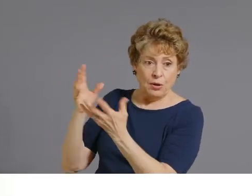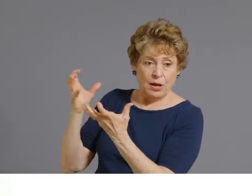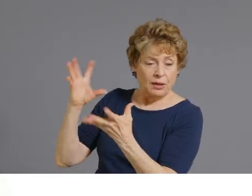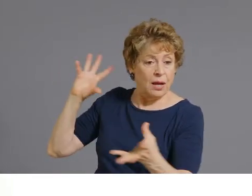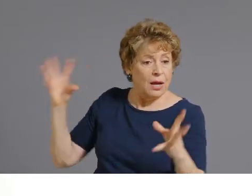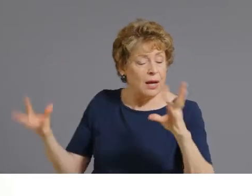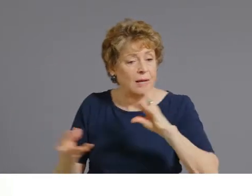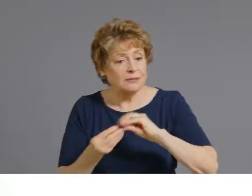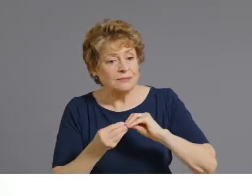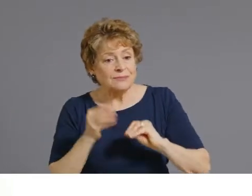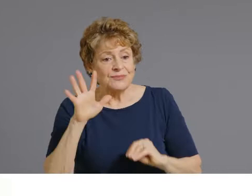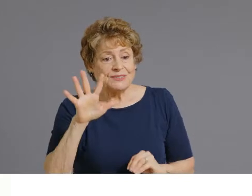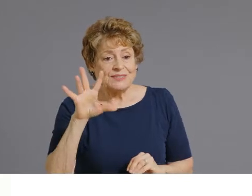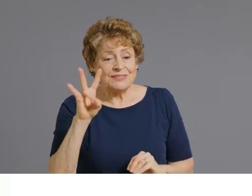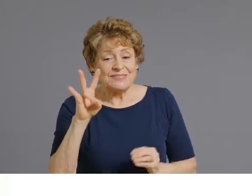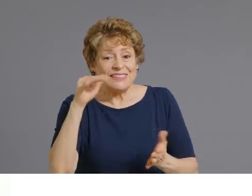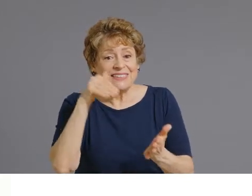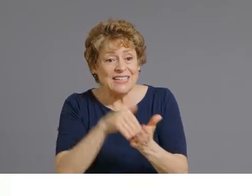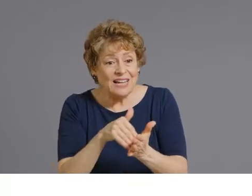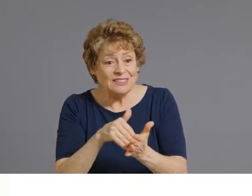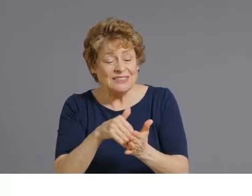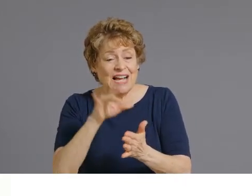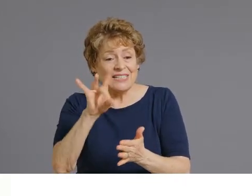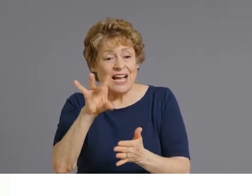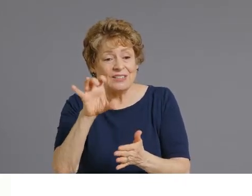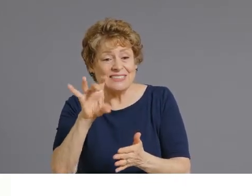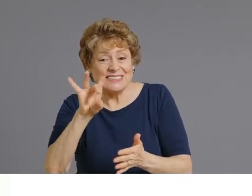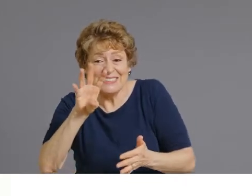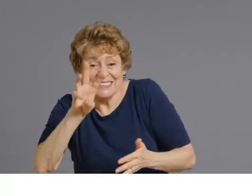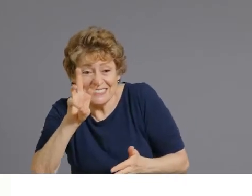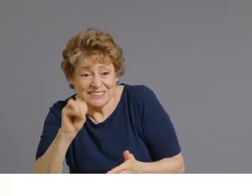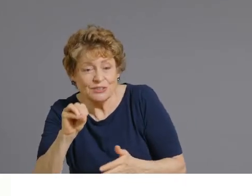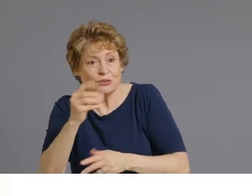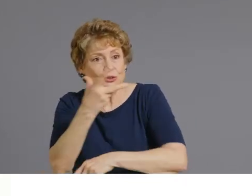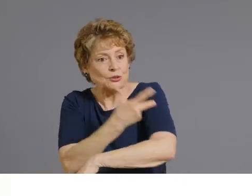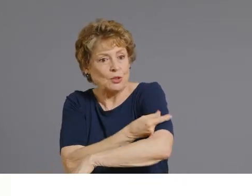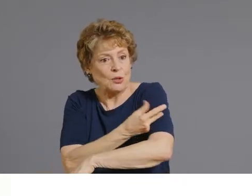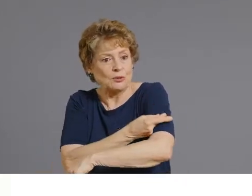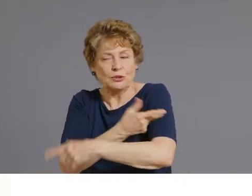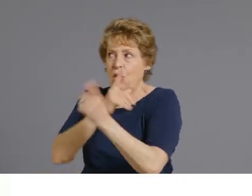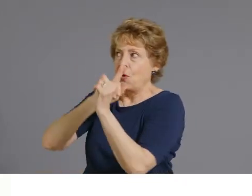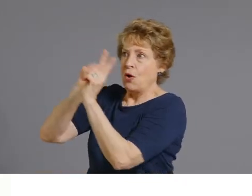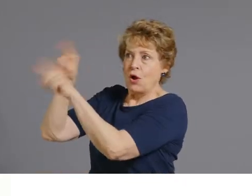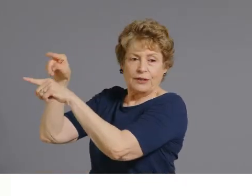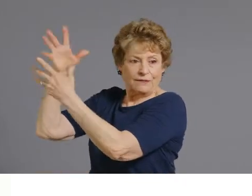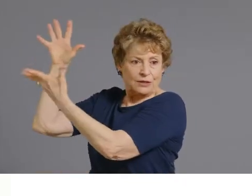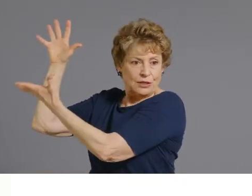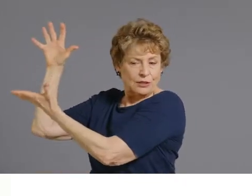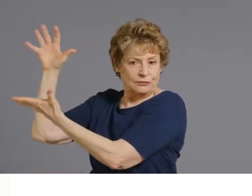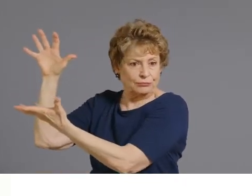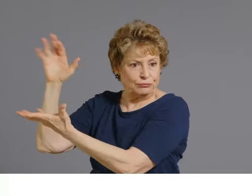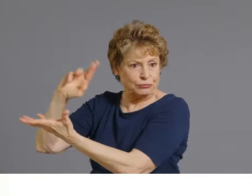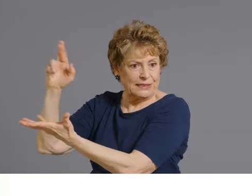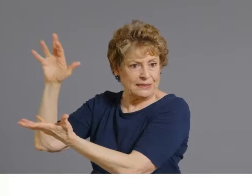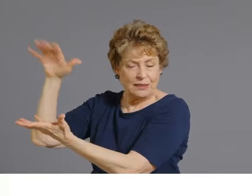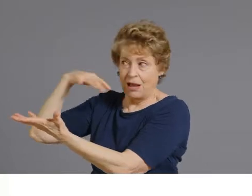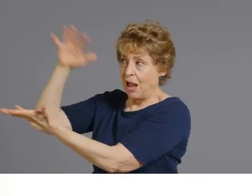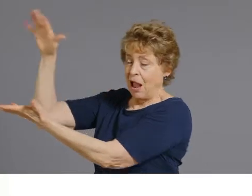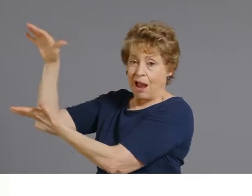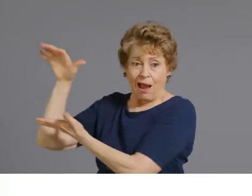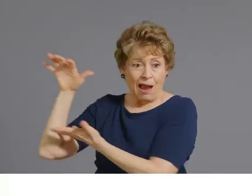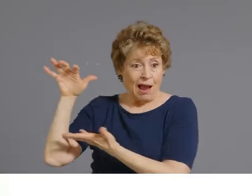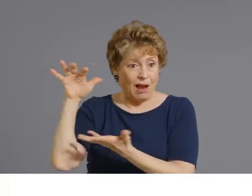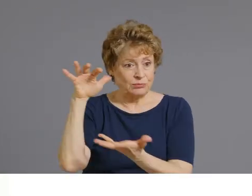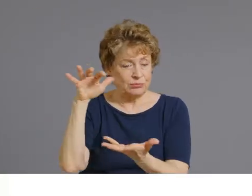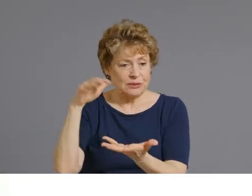,860 doses ordered. So we've got over 50,000 doses that are currently in doctor's